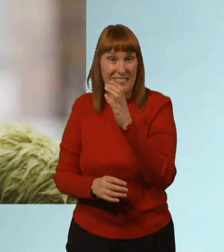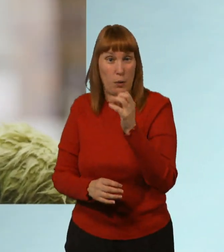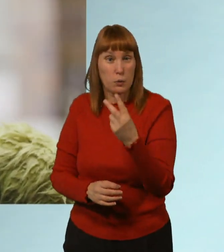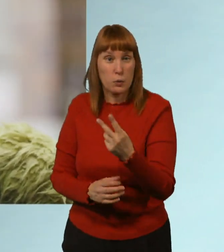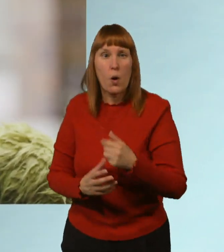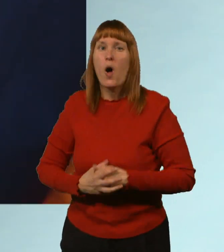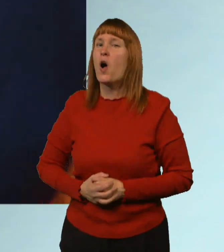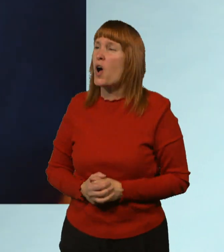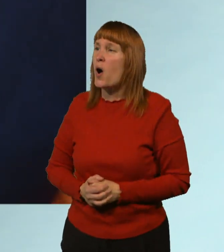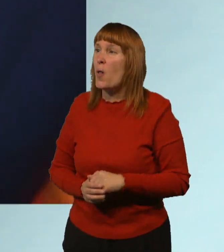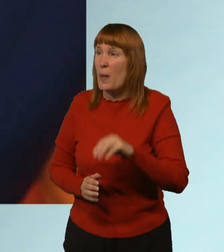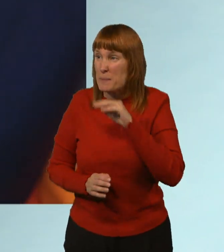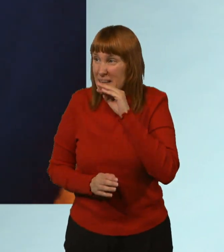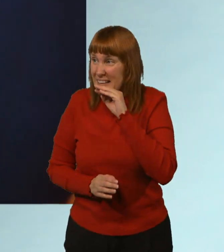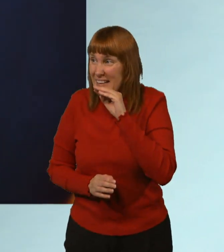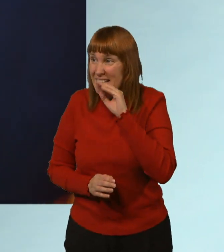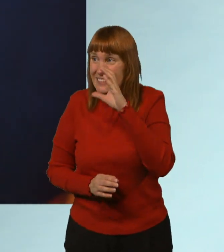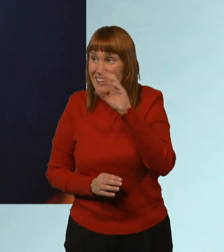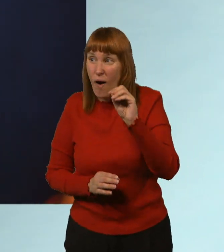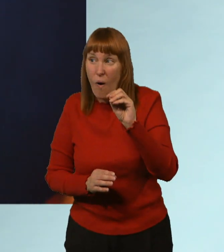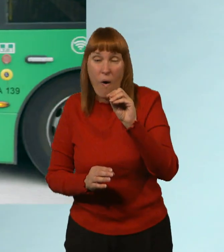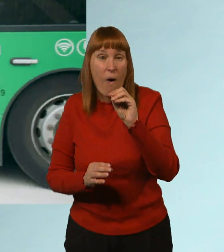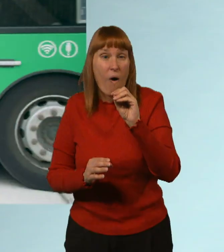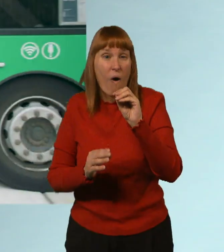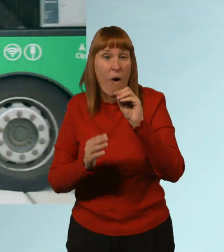less carbon dioxide going into the atmosphere!